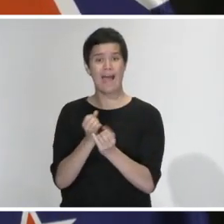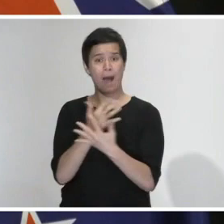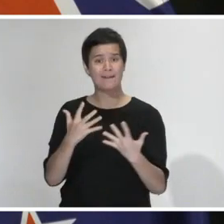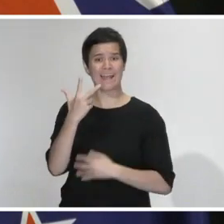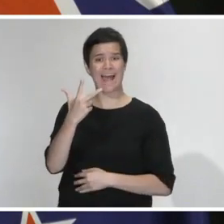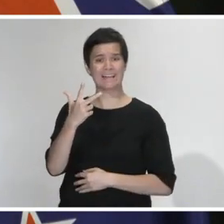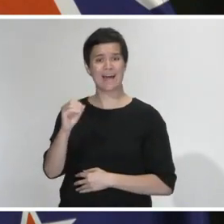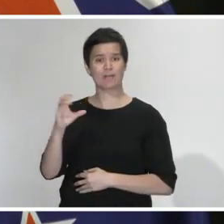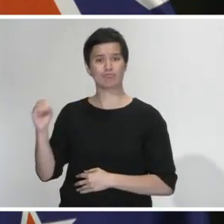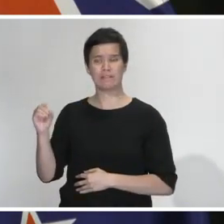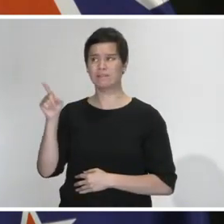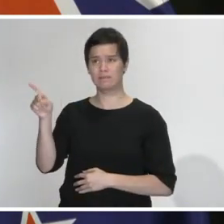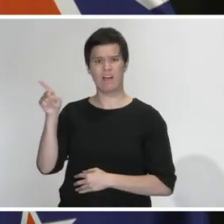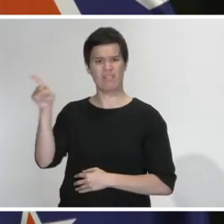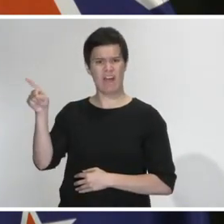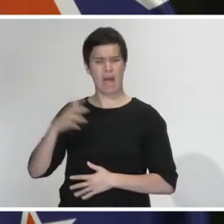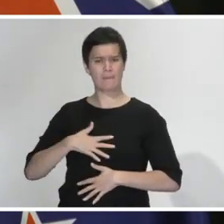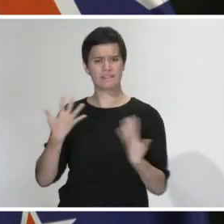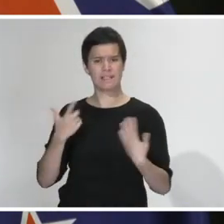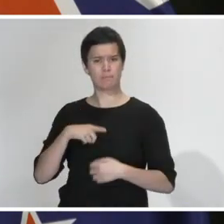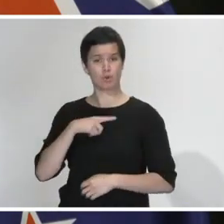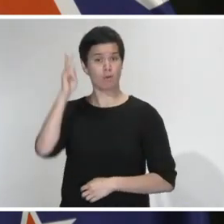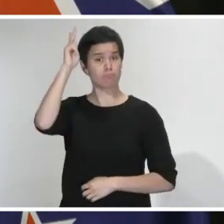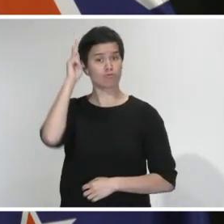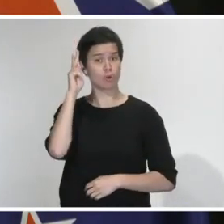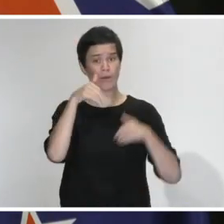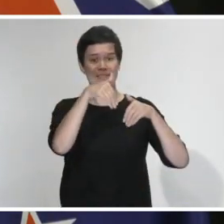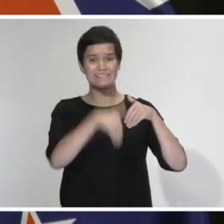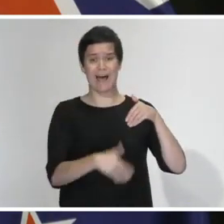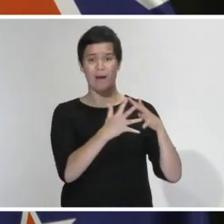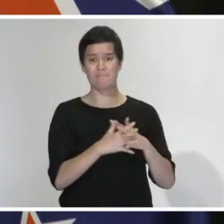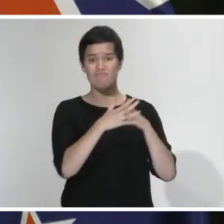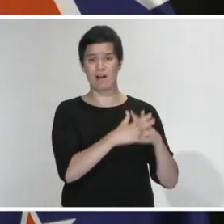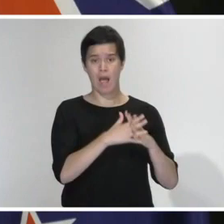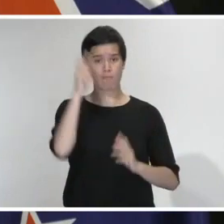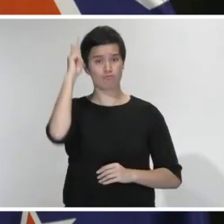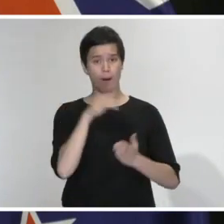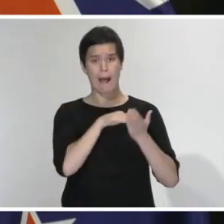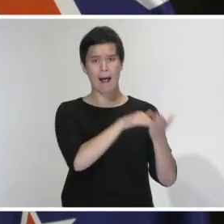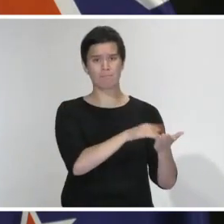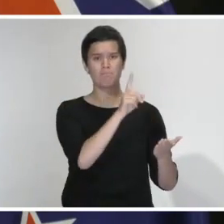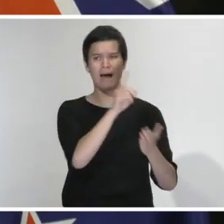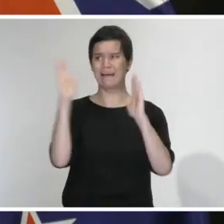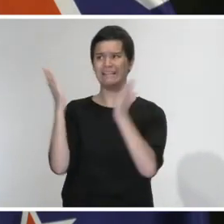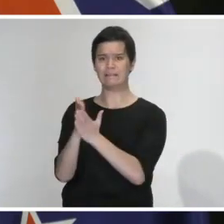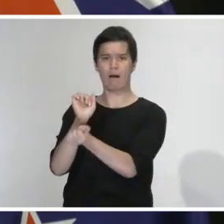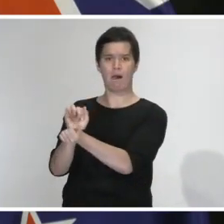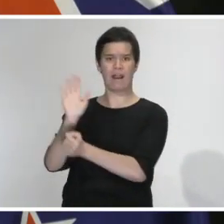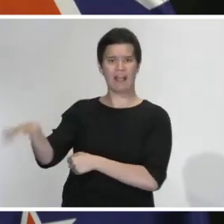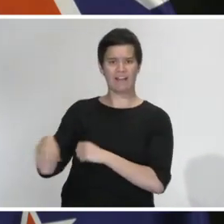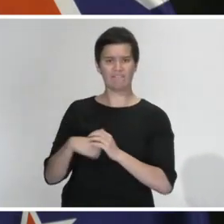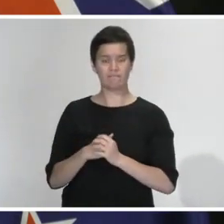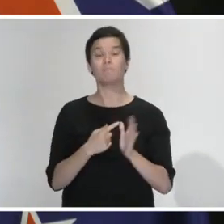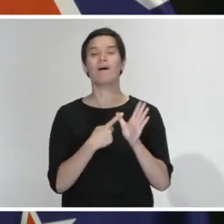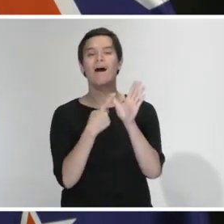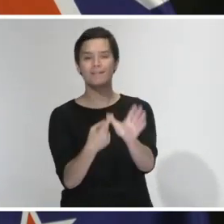that Kiwis in Peru are being helped. Are there any plans there? Yeah, and so there were some very specific issues around Peru and the ability, because of